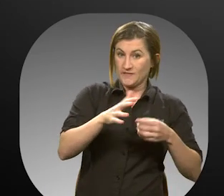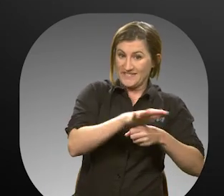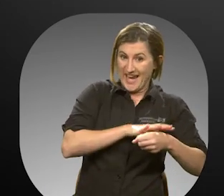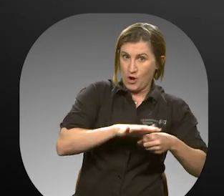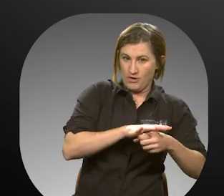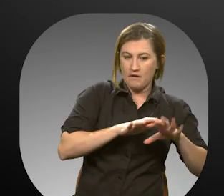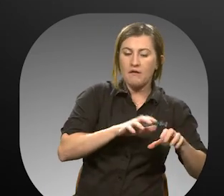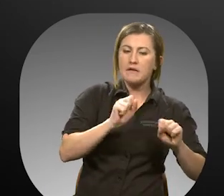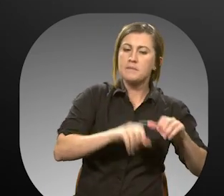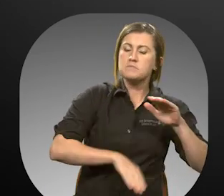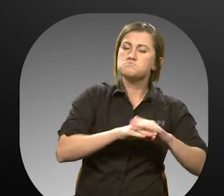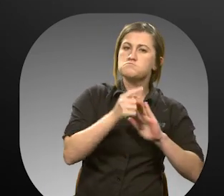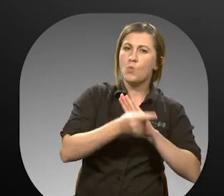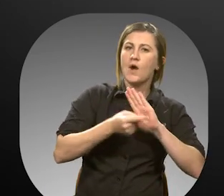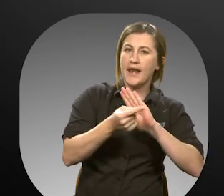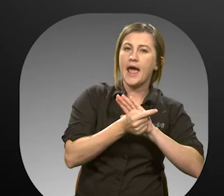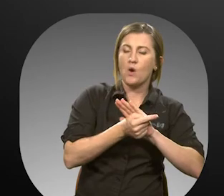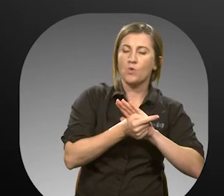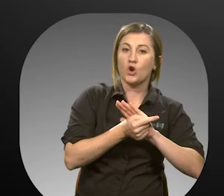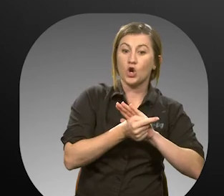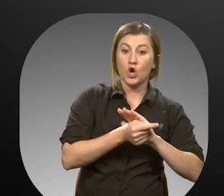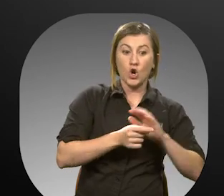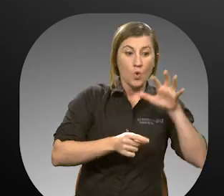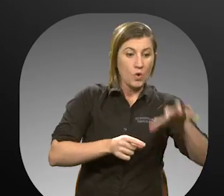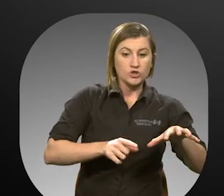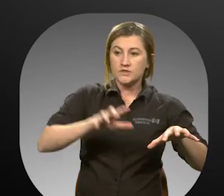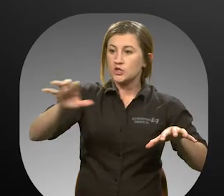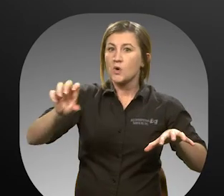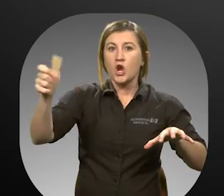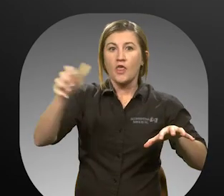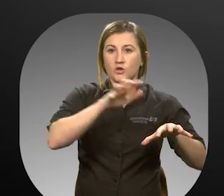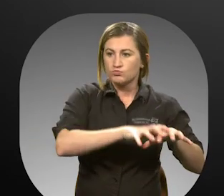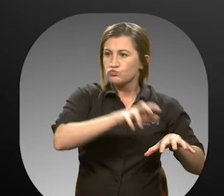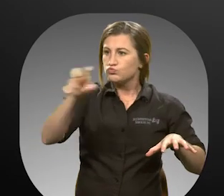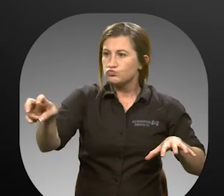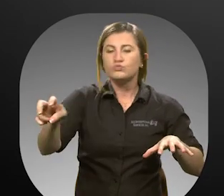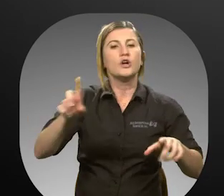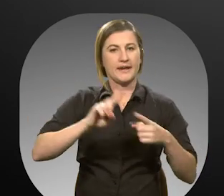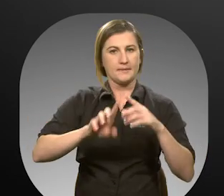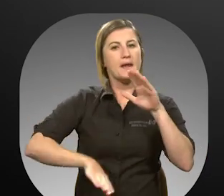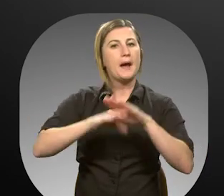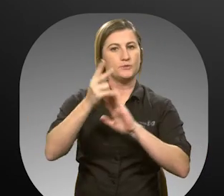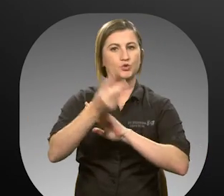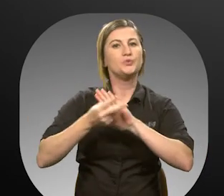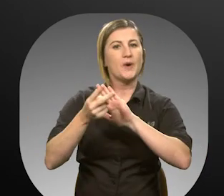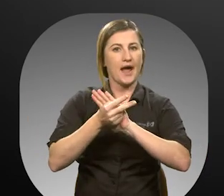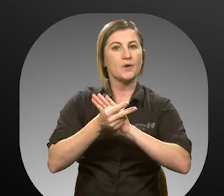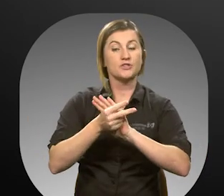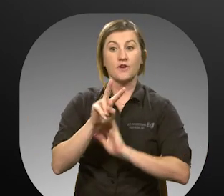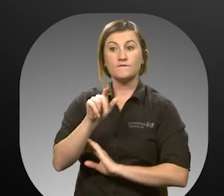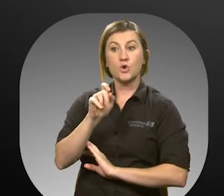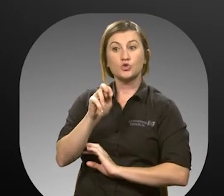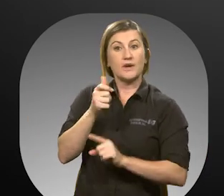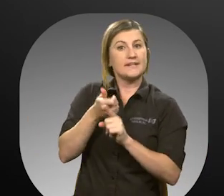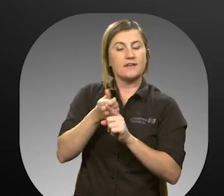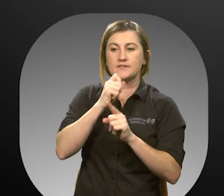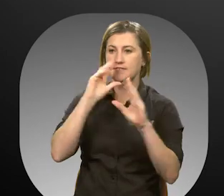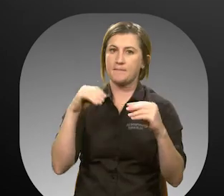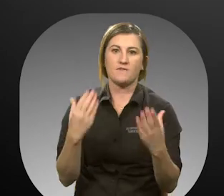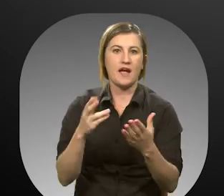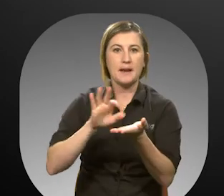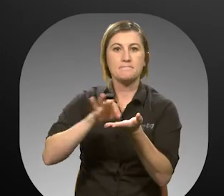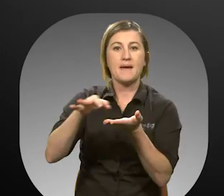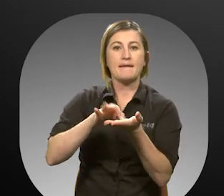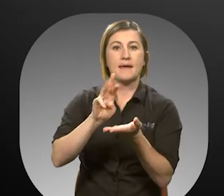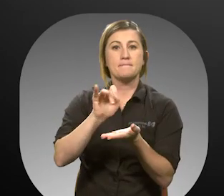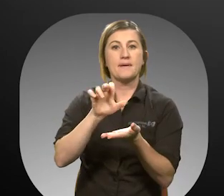area can take up to one hour. Trips from one service area to another can take up to two hours. Votran does not provide Medicaid